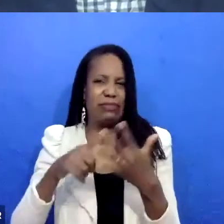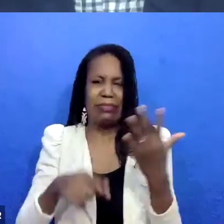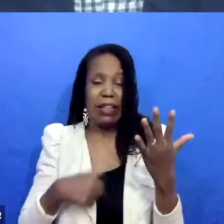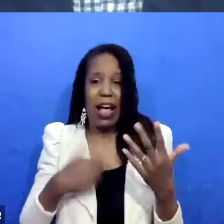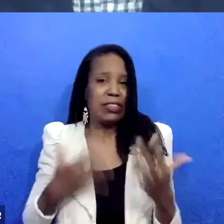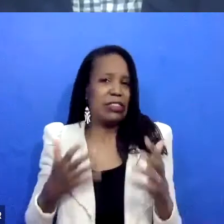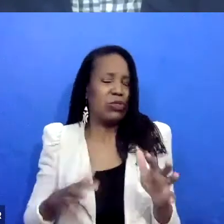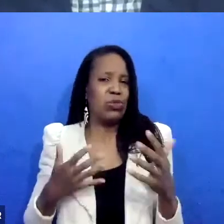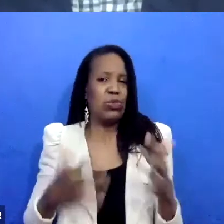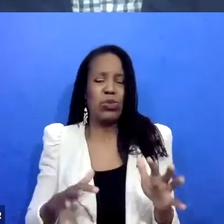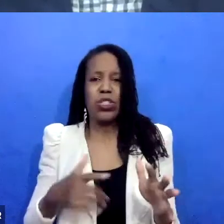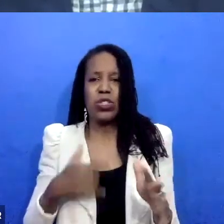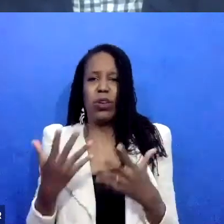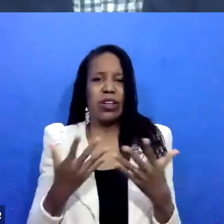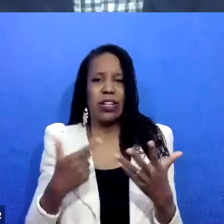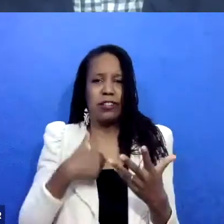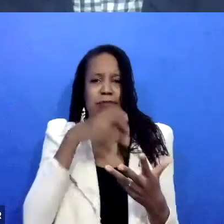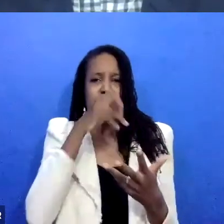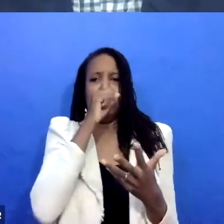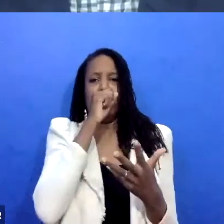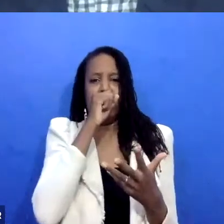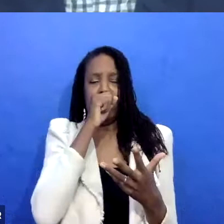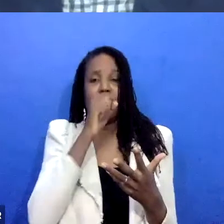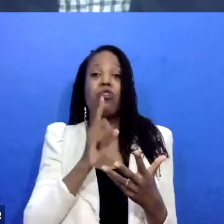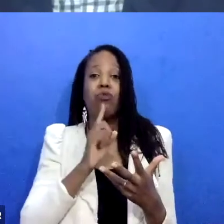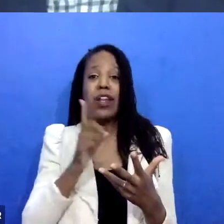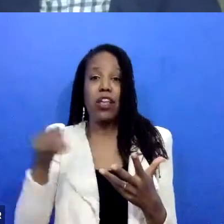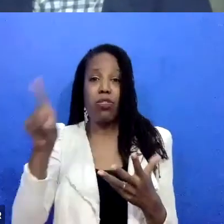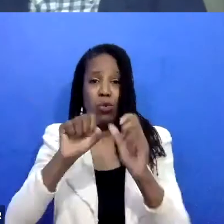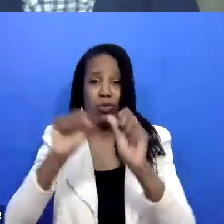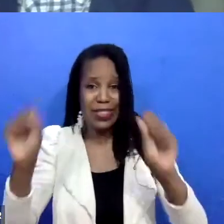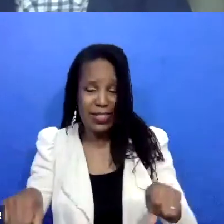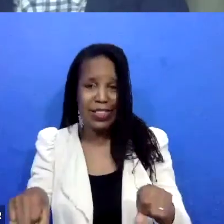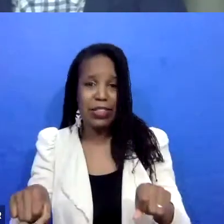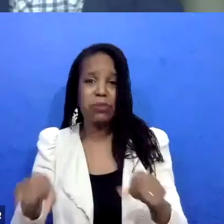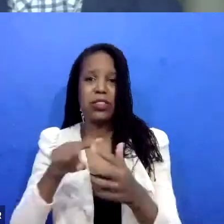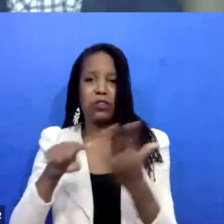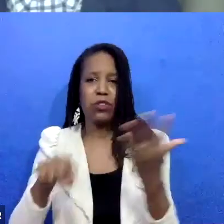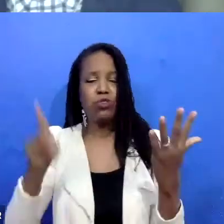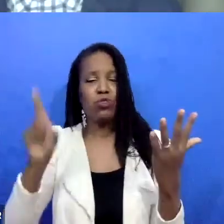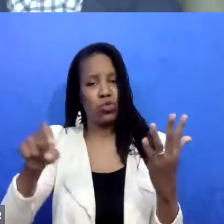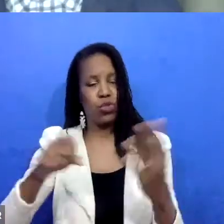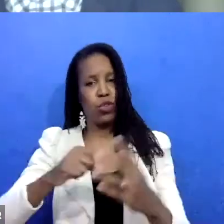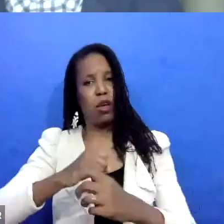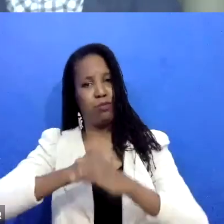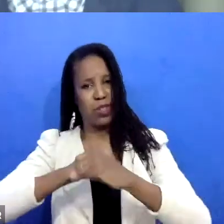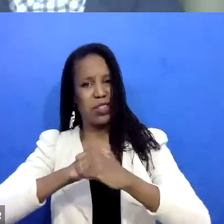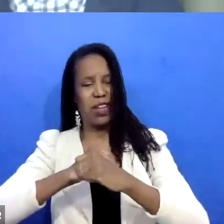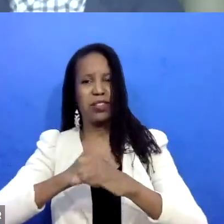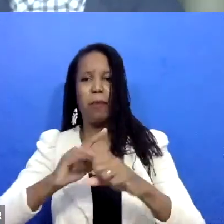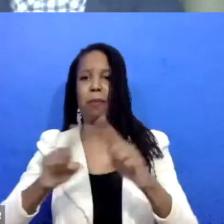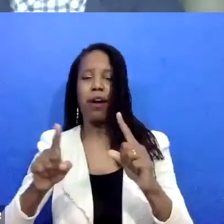me were what ensured my silence, right? And we know this to be true, right? Over 50% of survivors don't